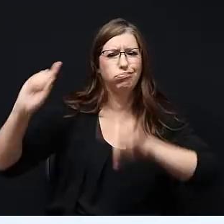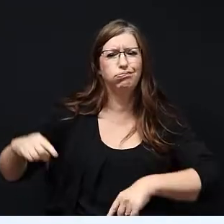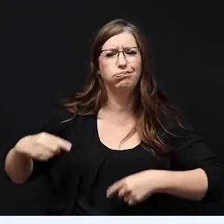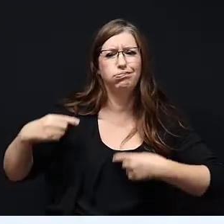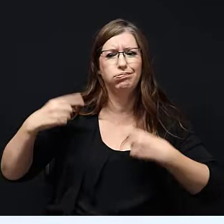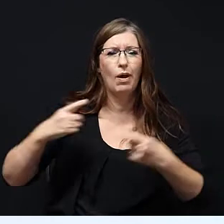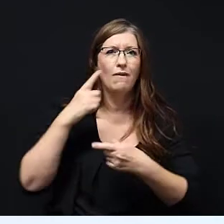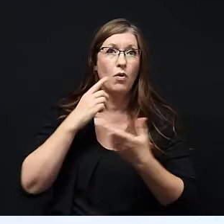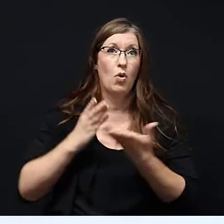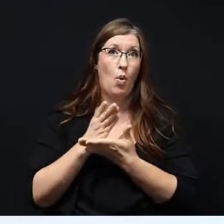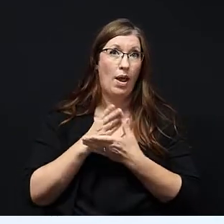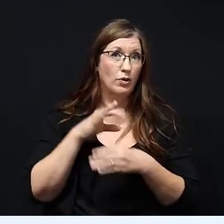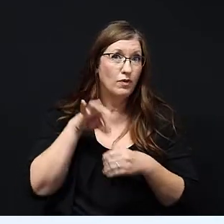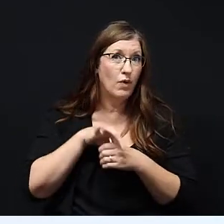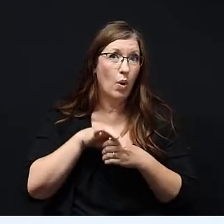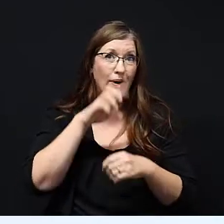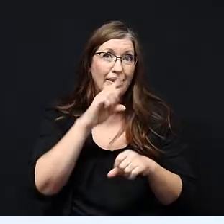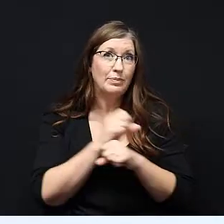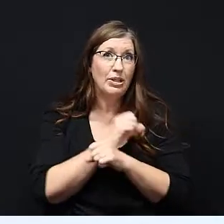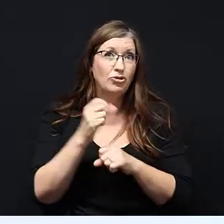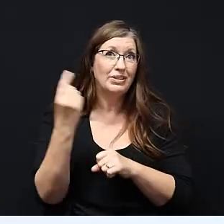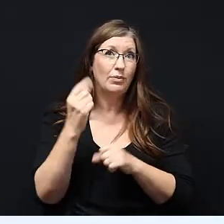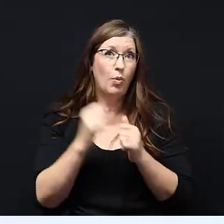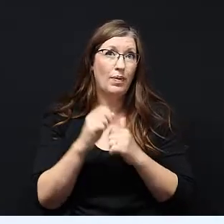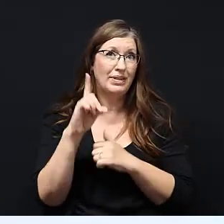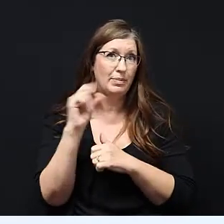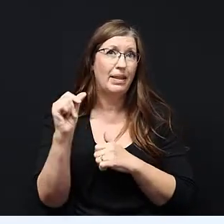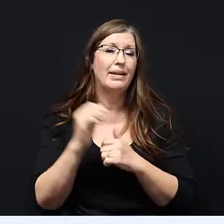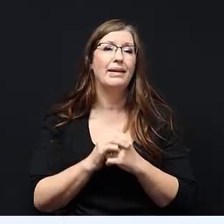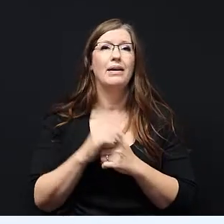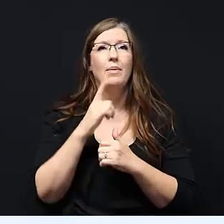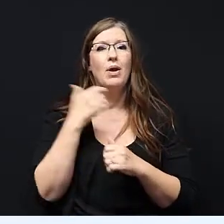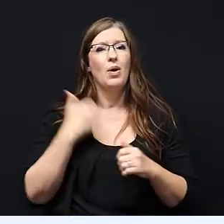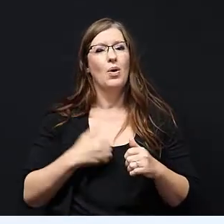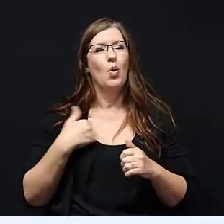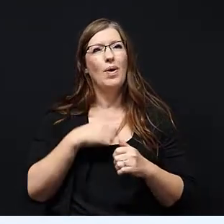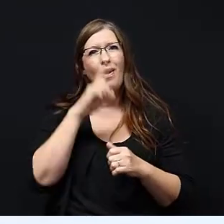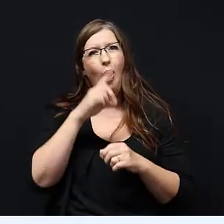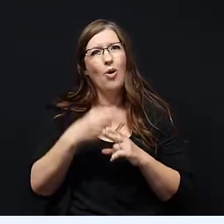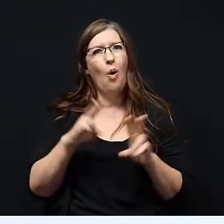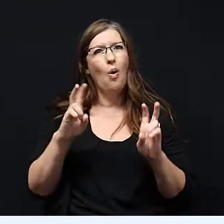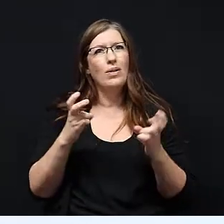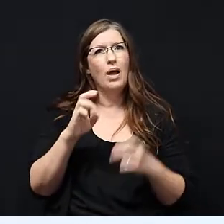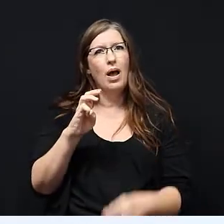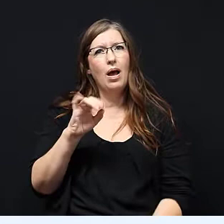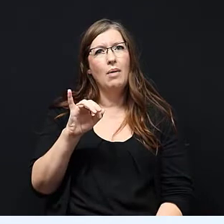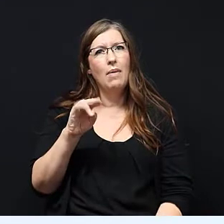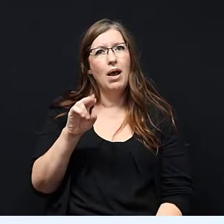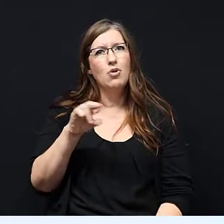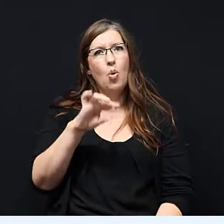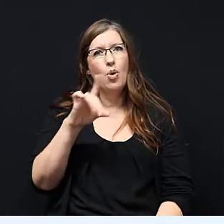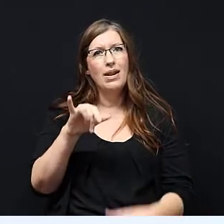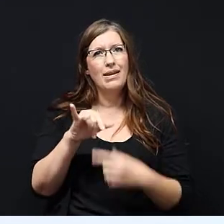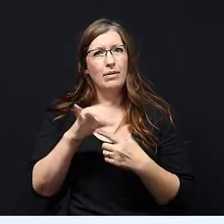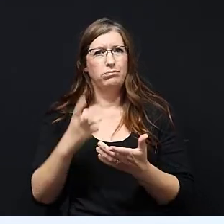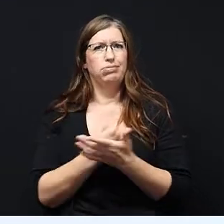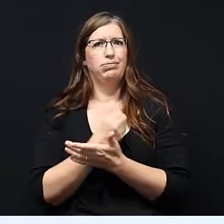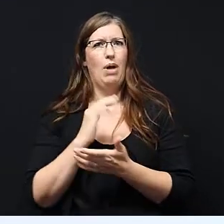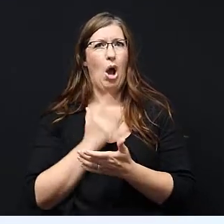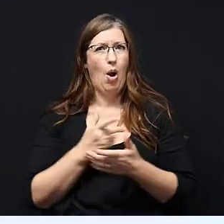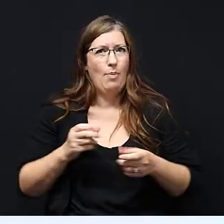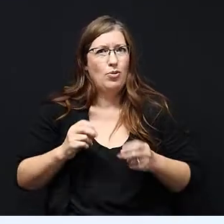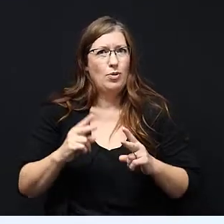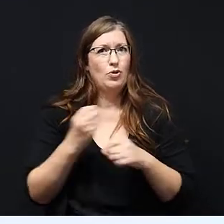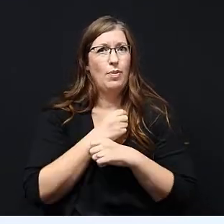years and years for the right to vote, especially someone with a disability. Because we're a minority, we need to make sure that we take